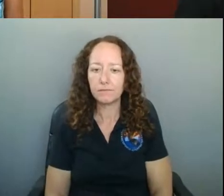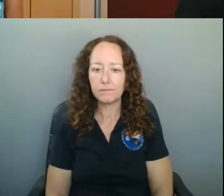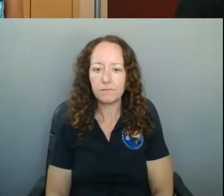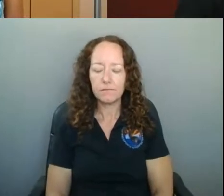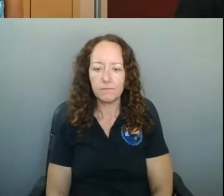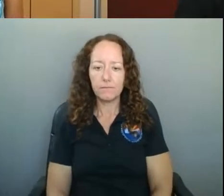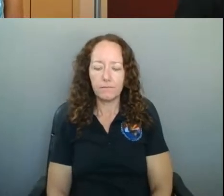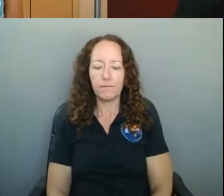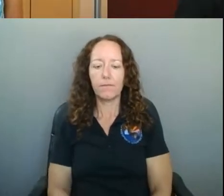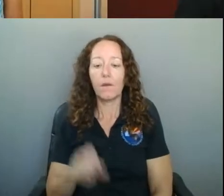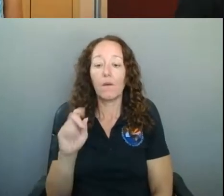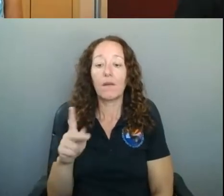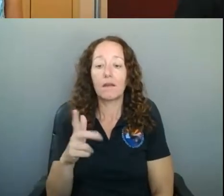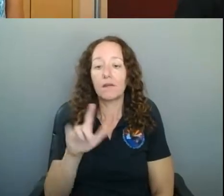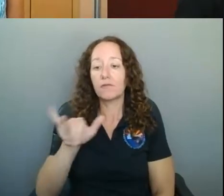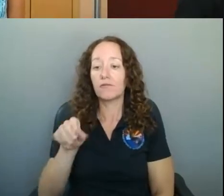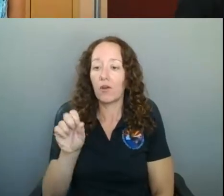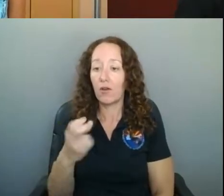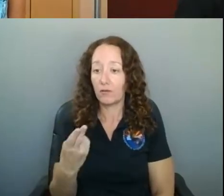All right, Josh McClower.